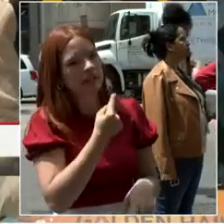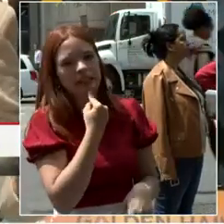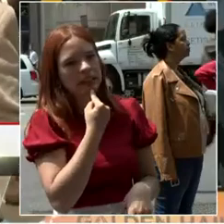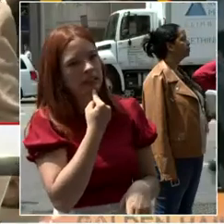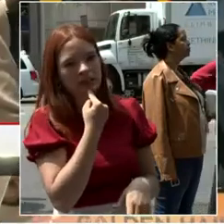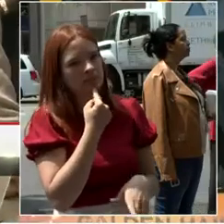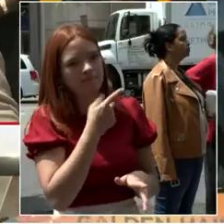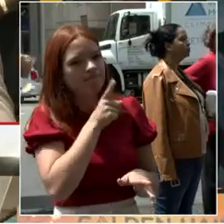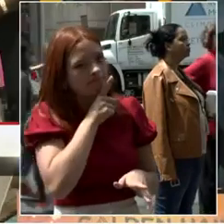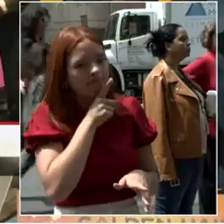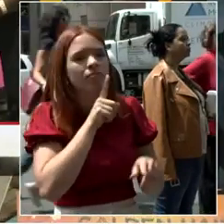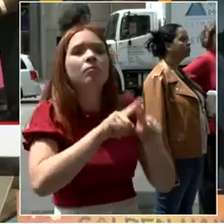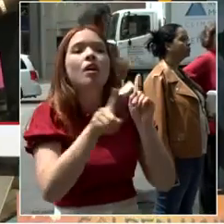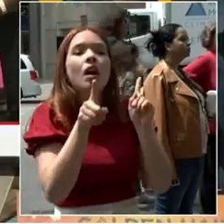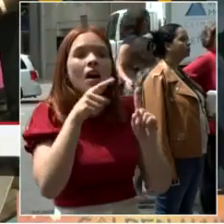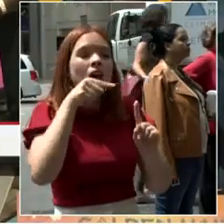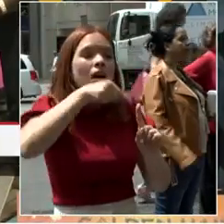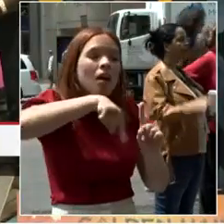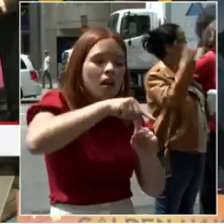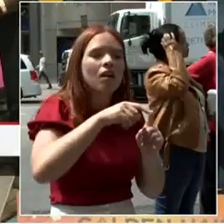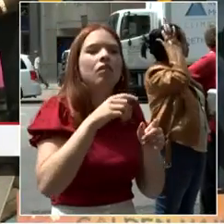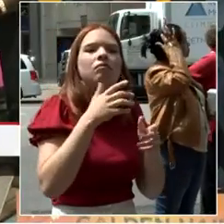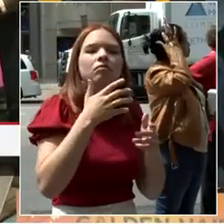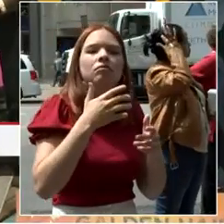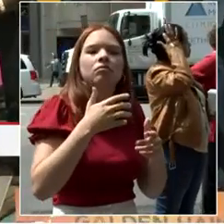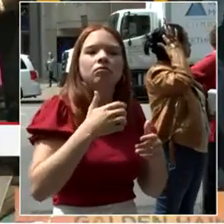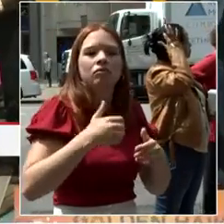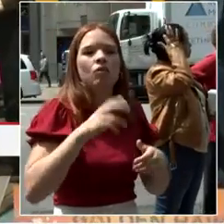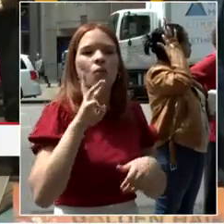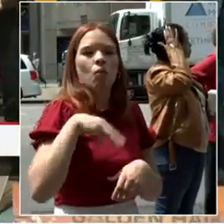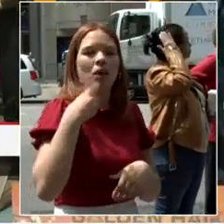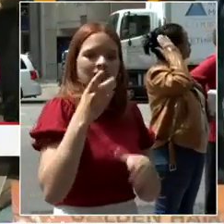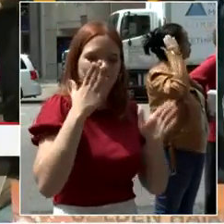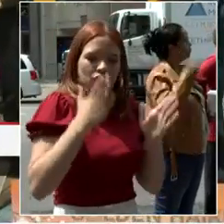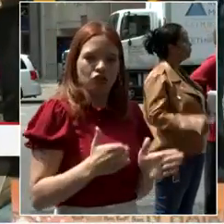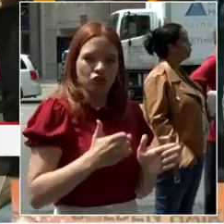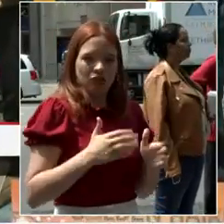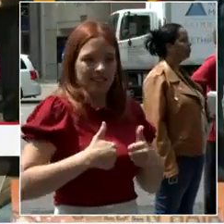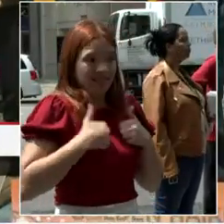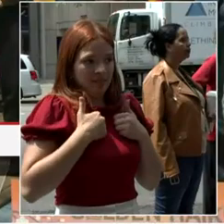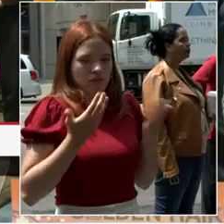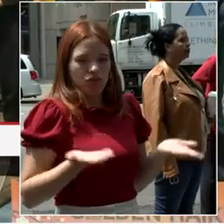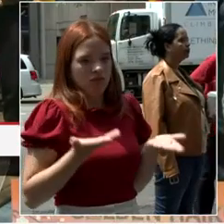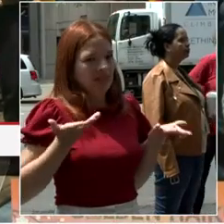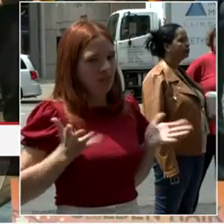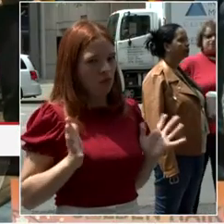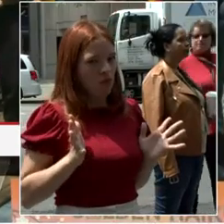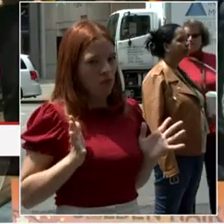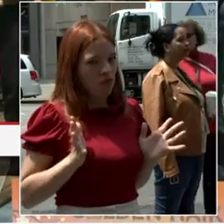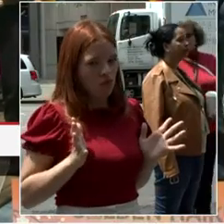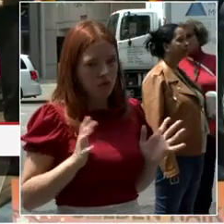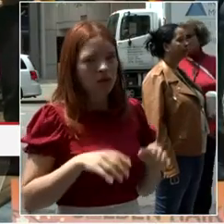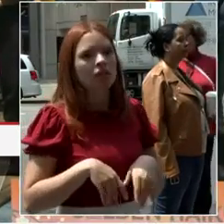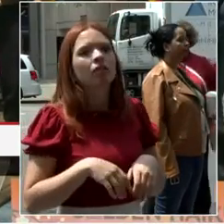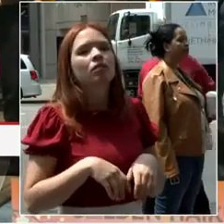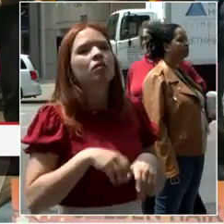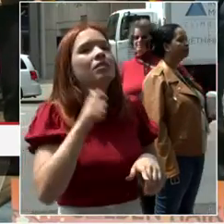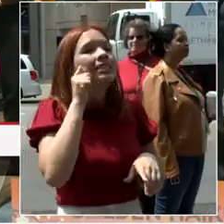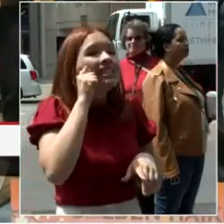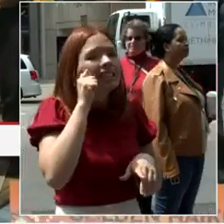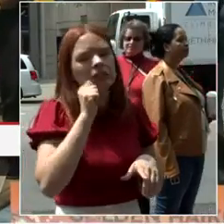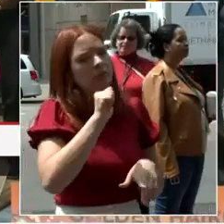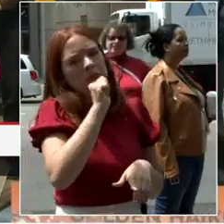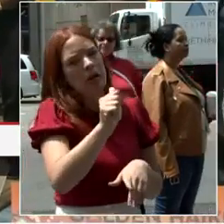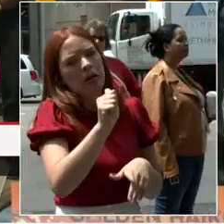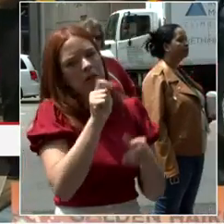we have grown our population over the city over the last 15 years. And some people will say that has allowed us to build